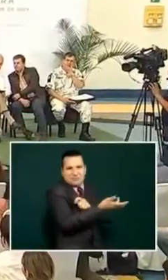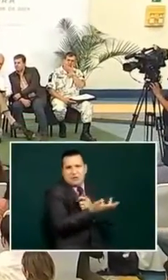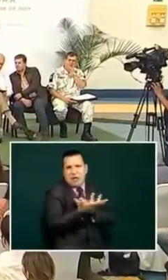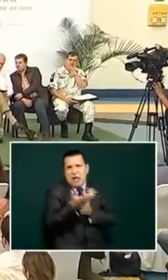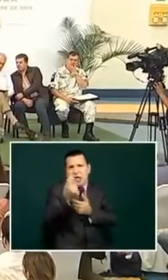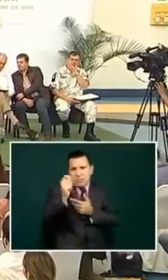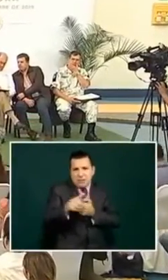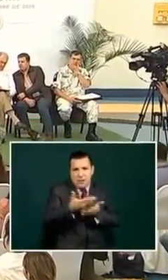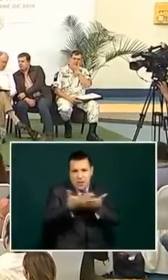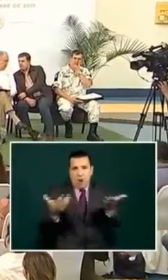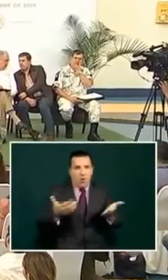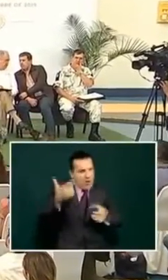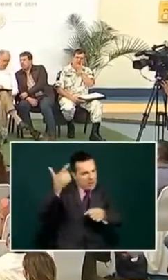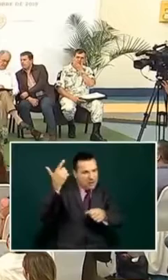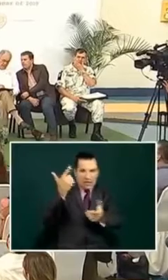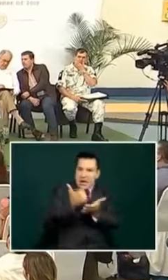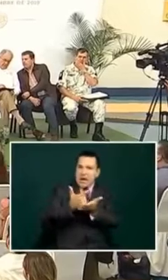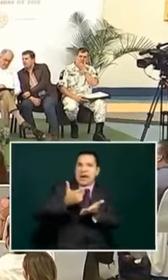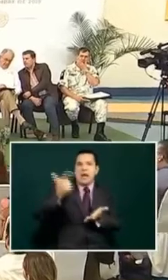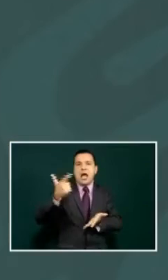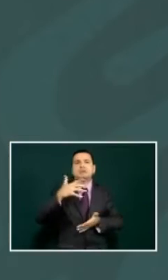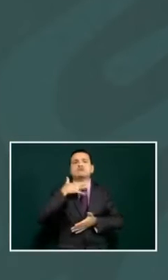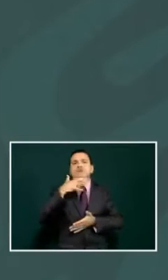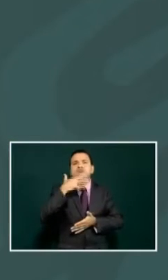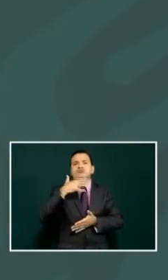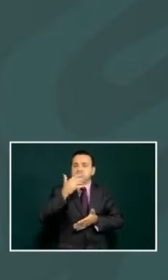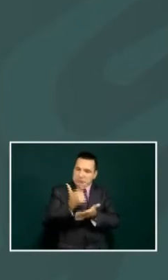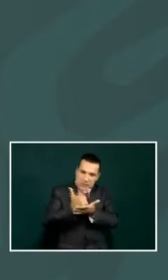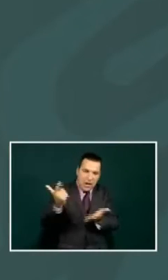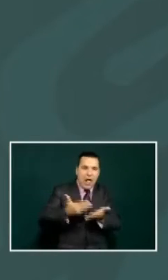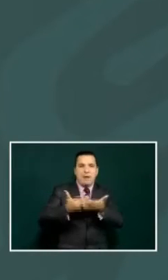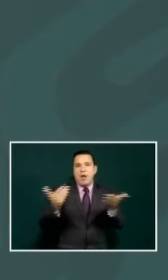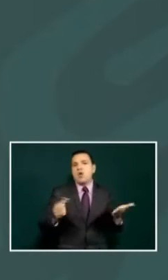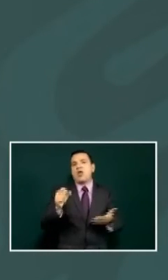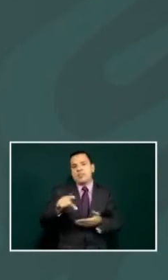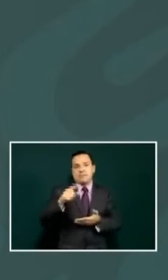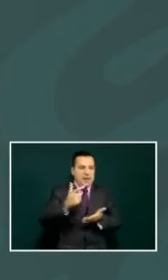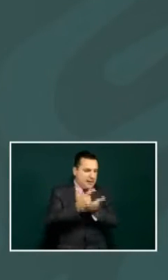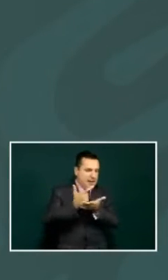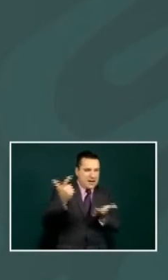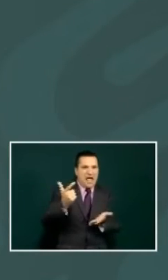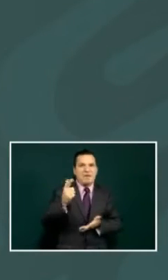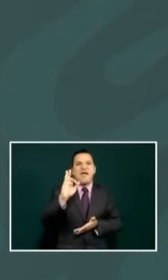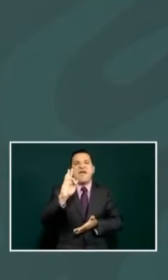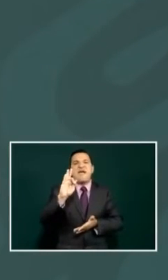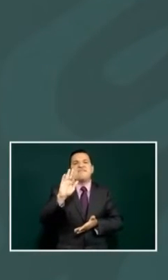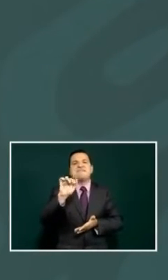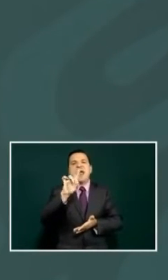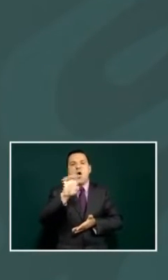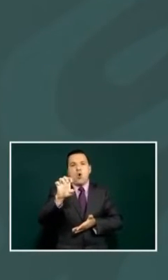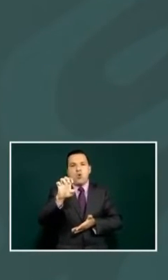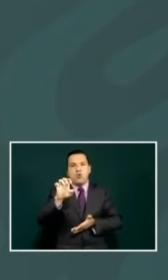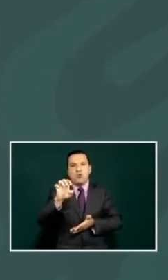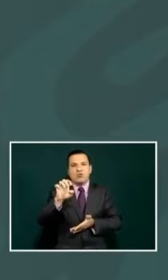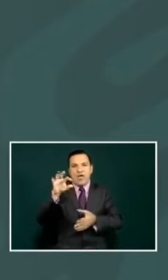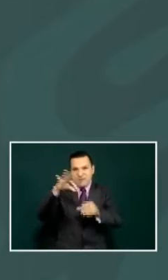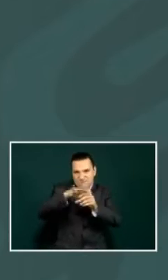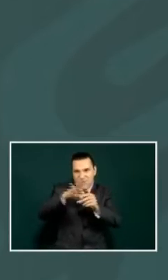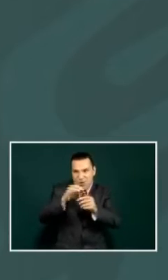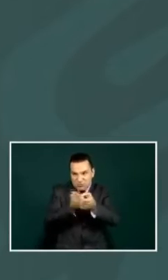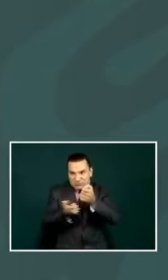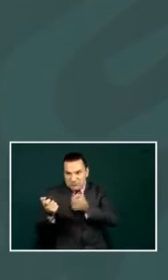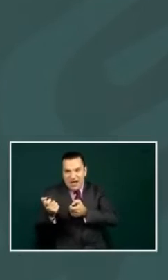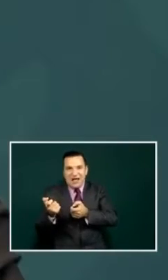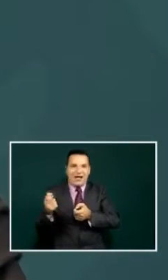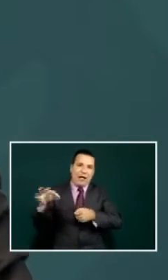you know money but now fraud is electoral fraud is a grave crime but